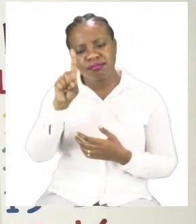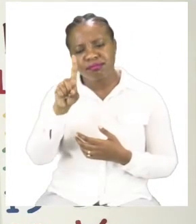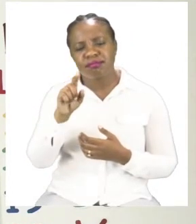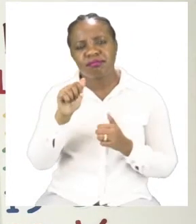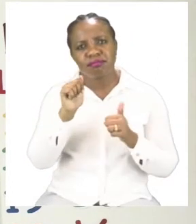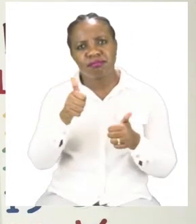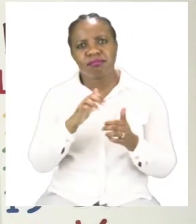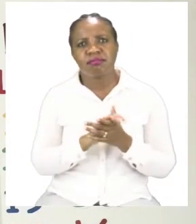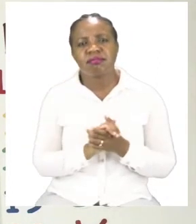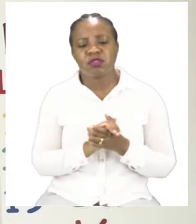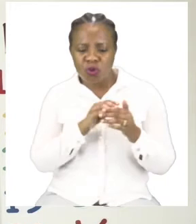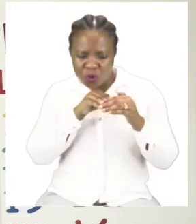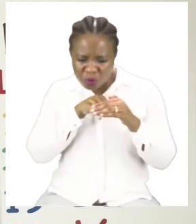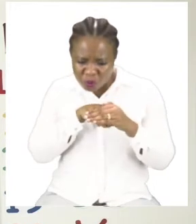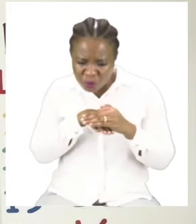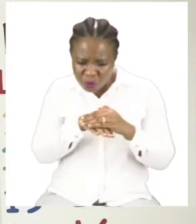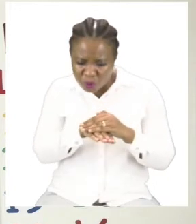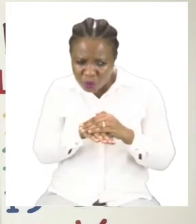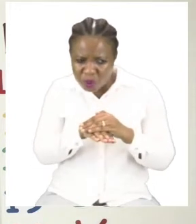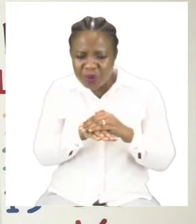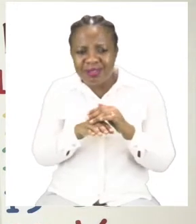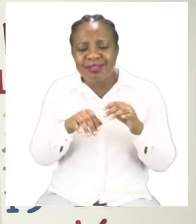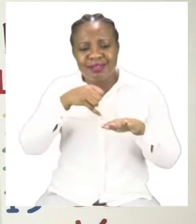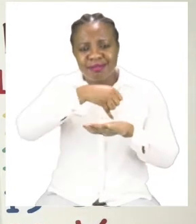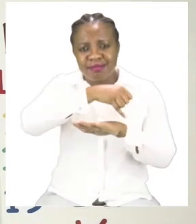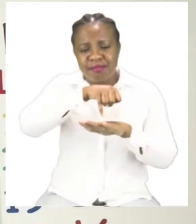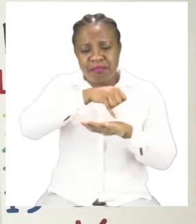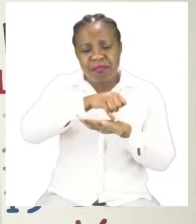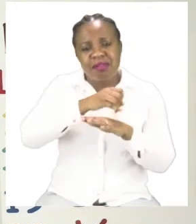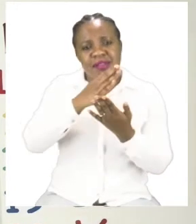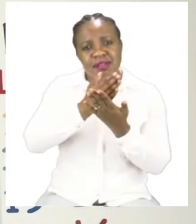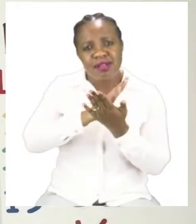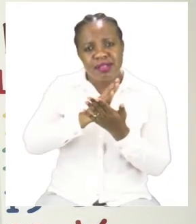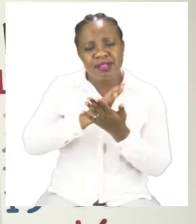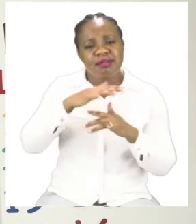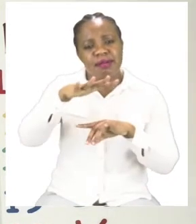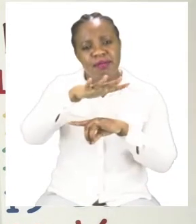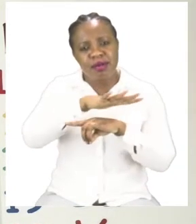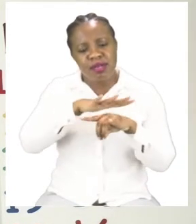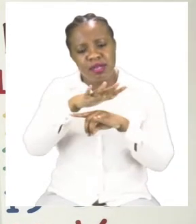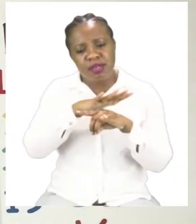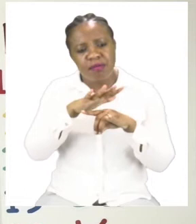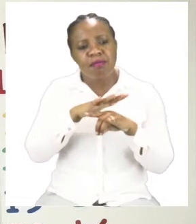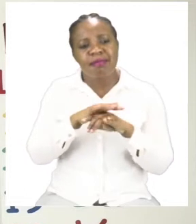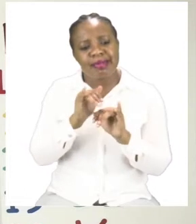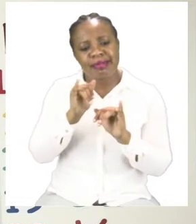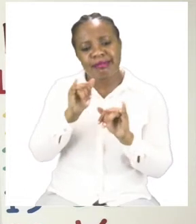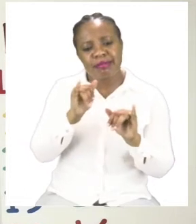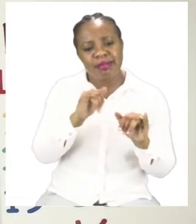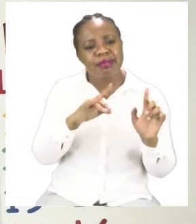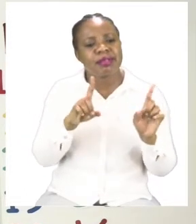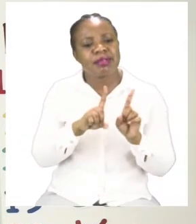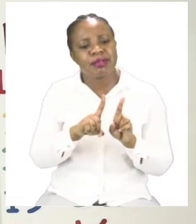for an animal to make its home to So we are going to write the word den. Now as you can see, we are